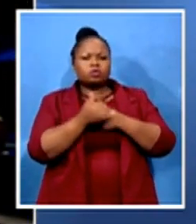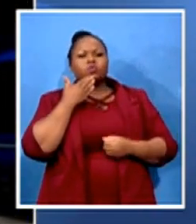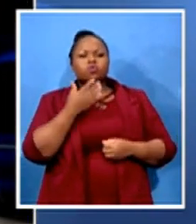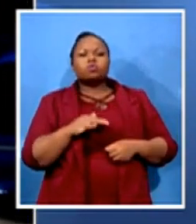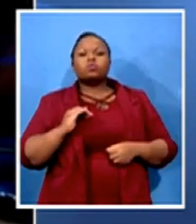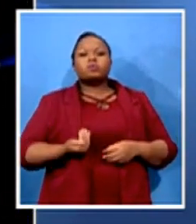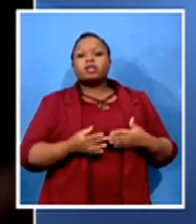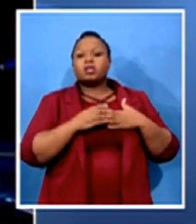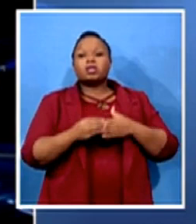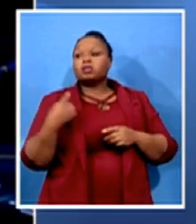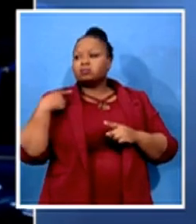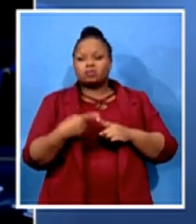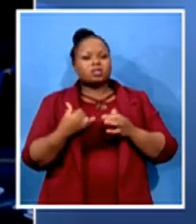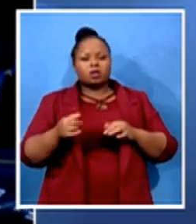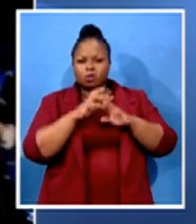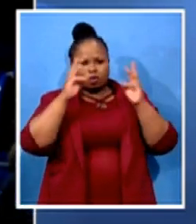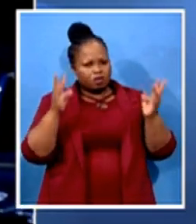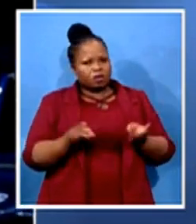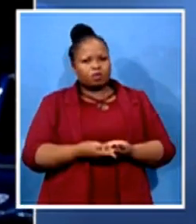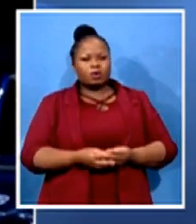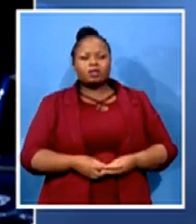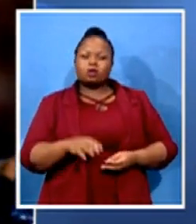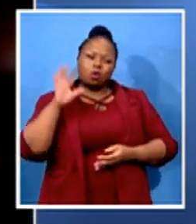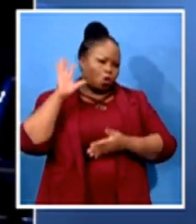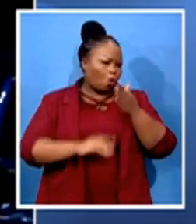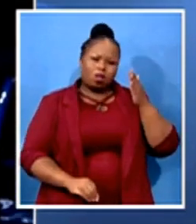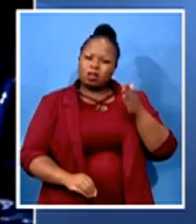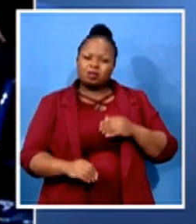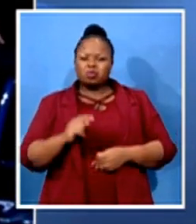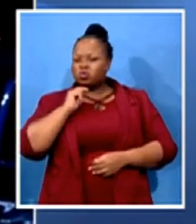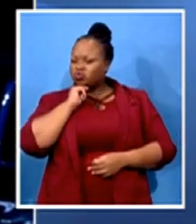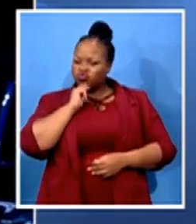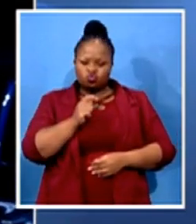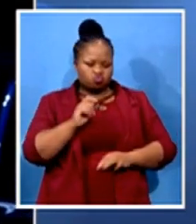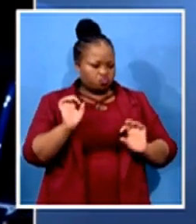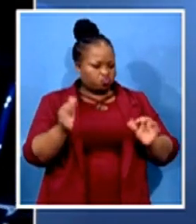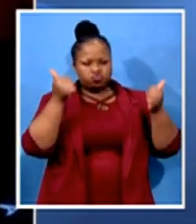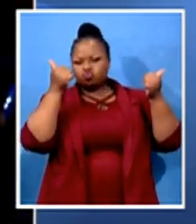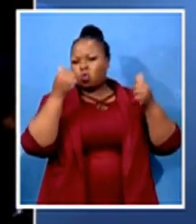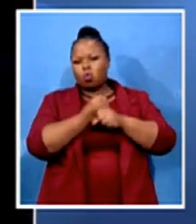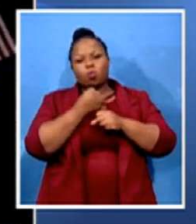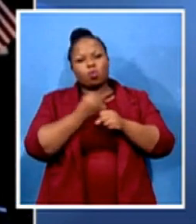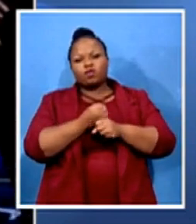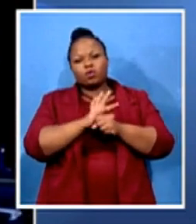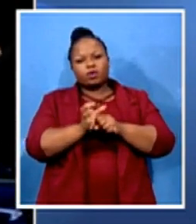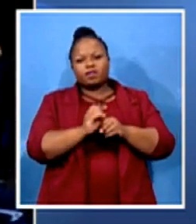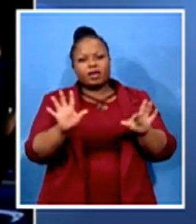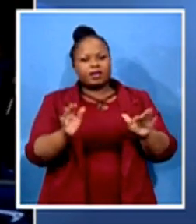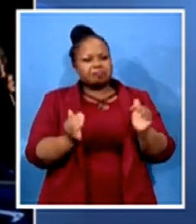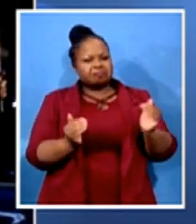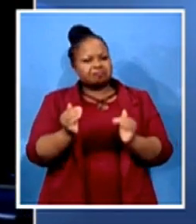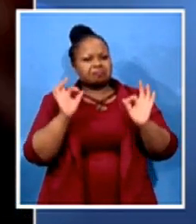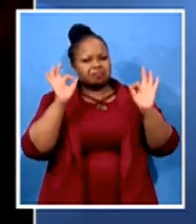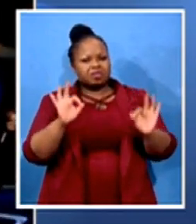And all of them, without exception, are doing very well on COVID-19. Let's look at countries that are